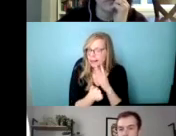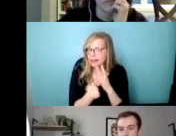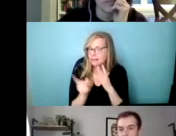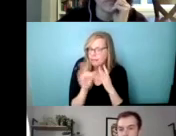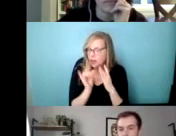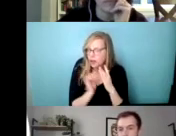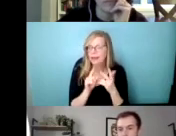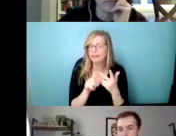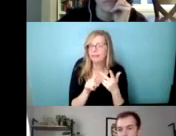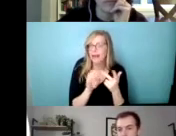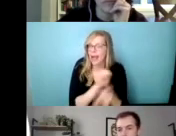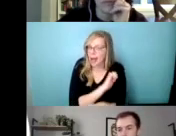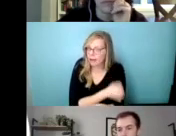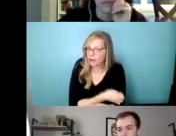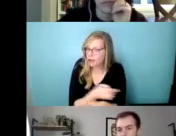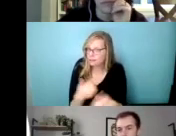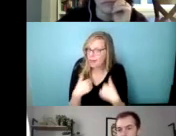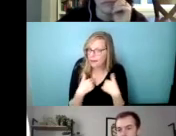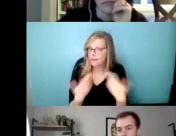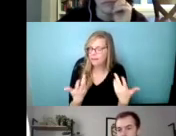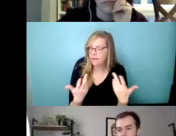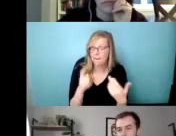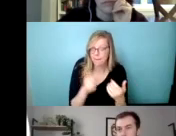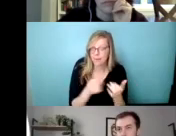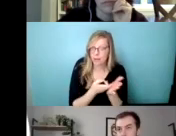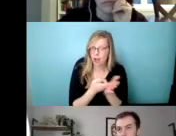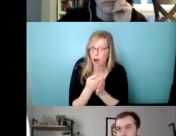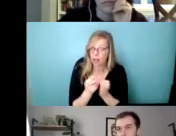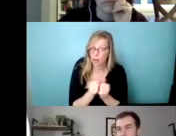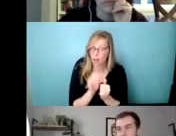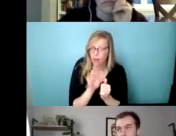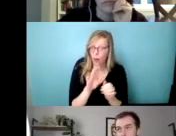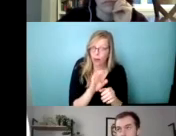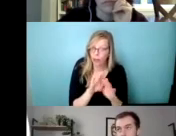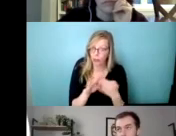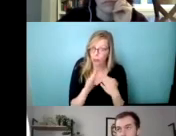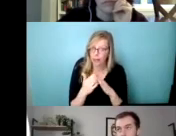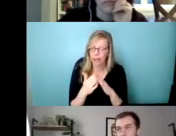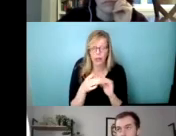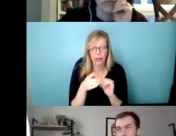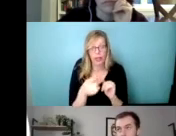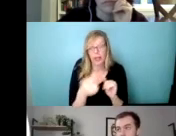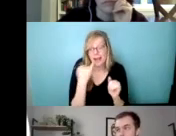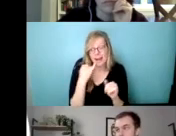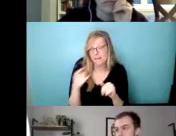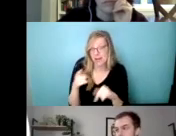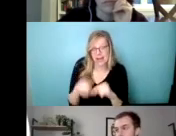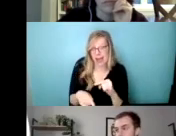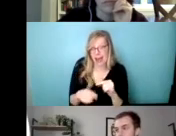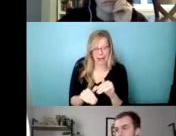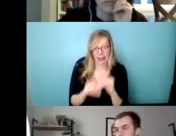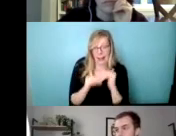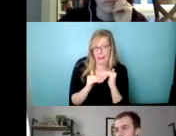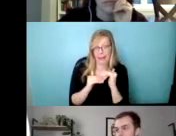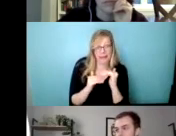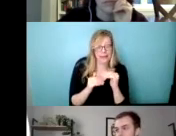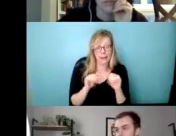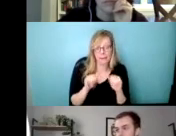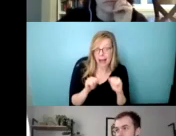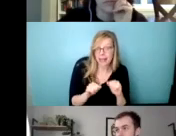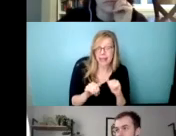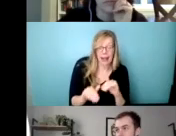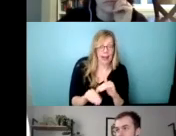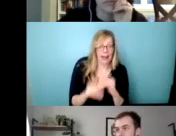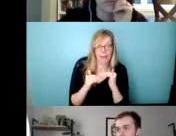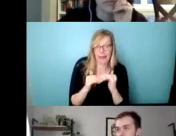takes. And it's really important maybe to be honest too, with your community. If you can't take something on or with your limitations in some of this work, cause it can be